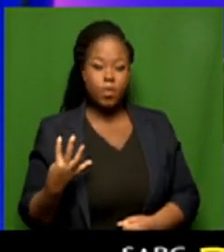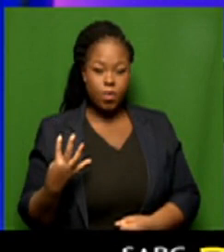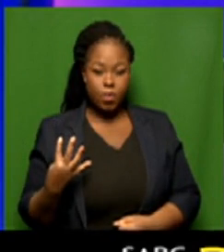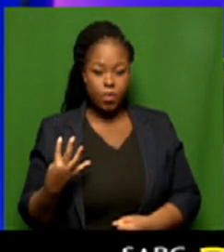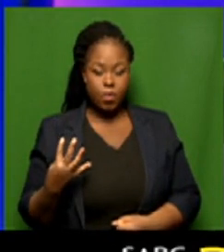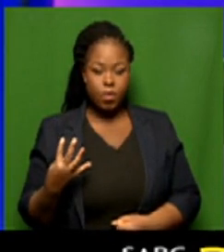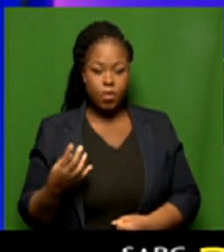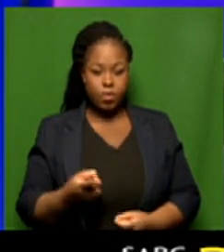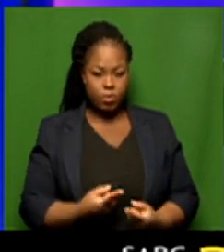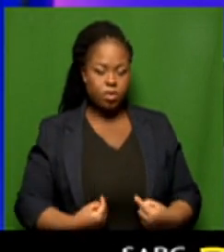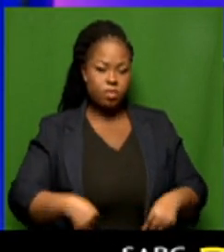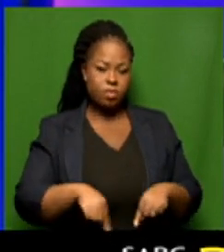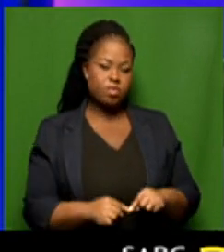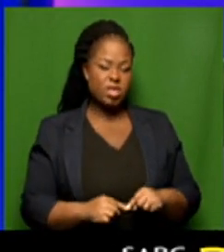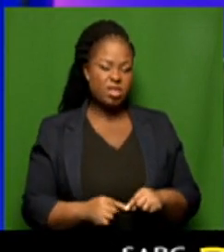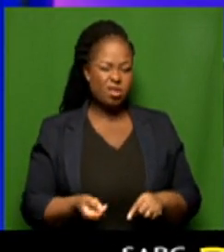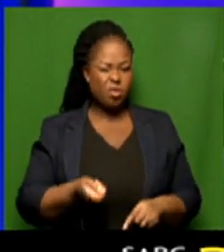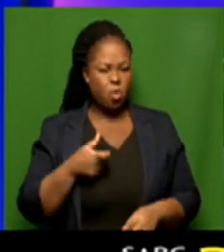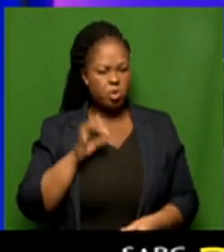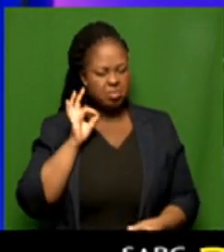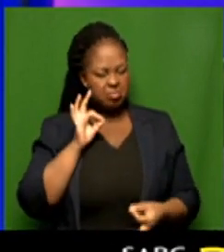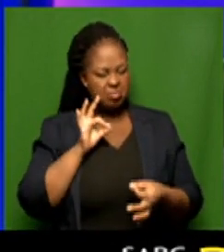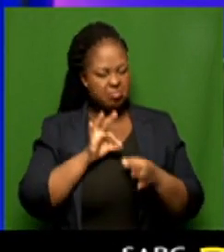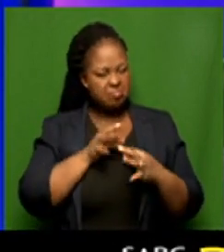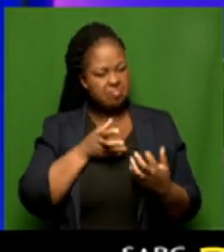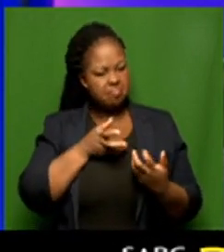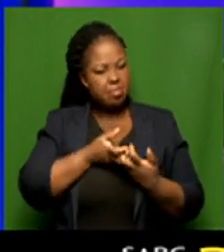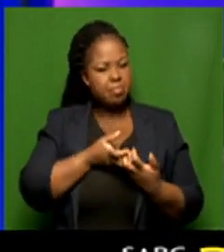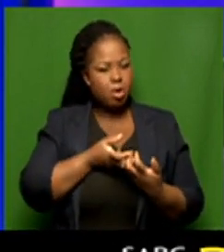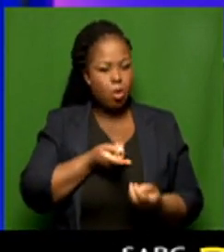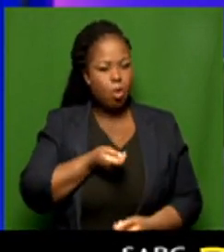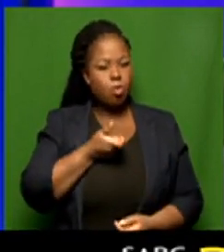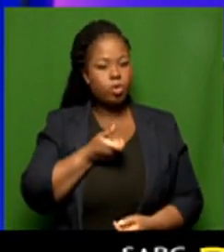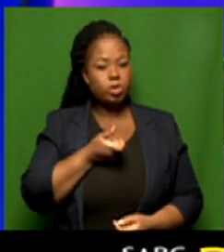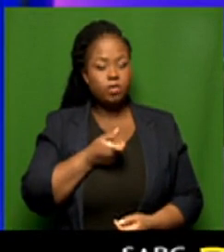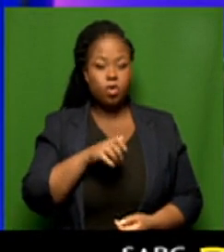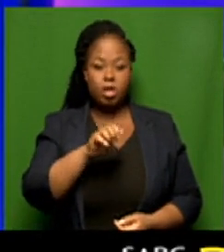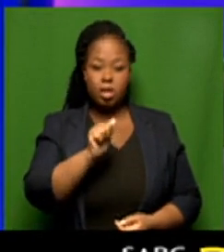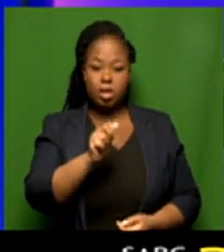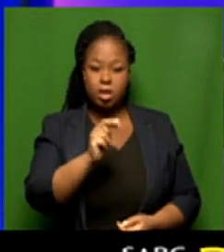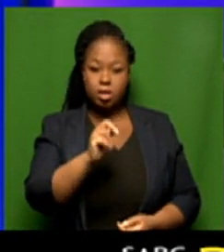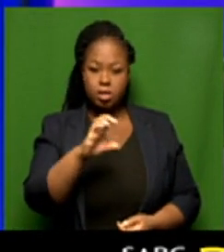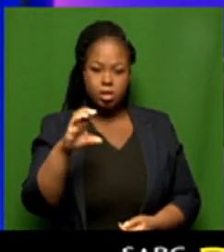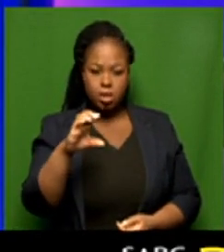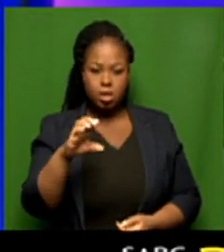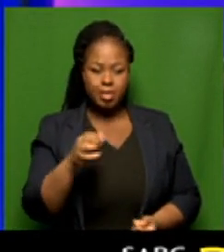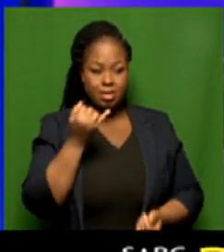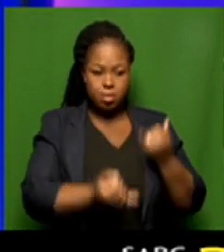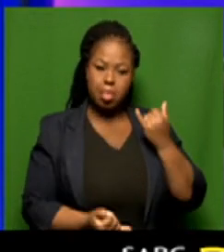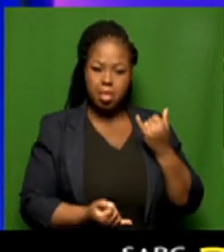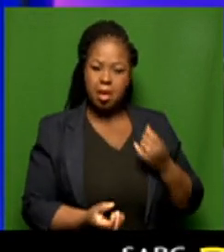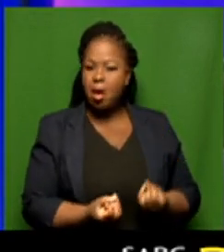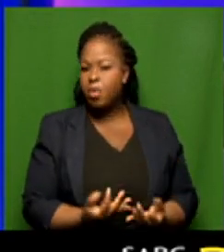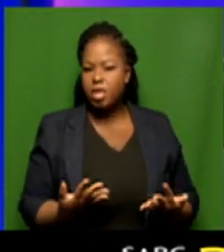to almost accurately predict the final outcome for the ANC. Our error was 0